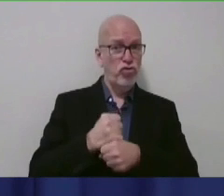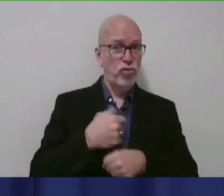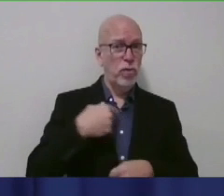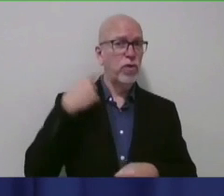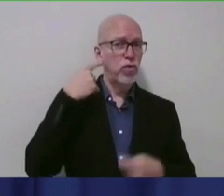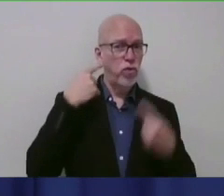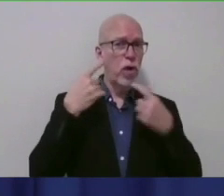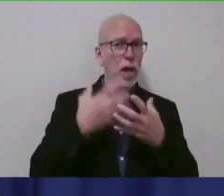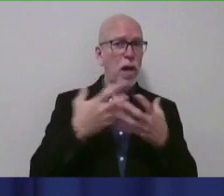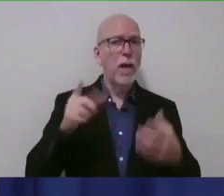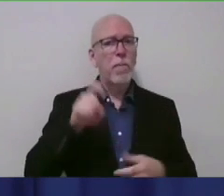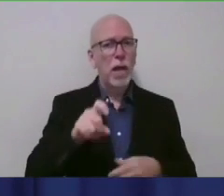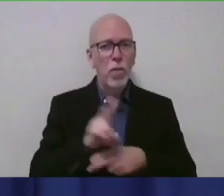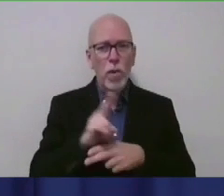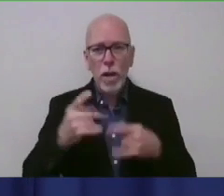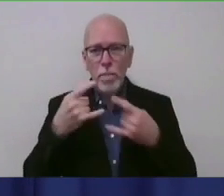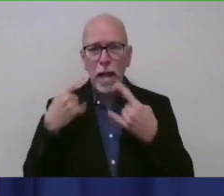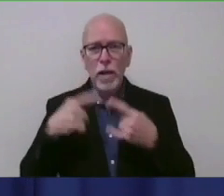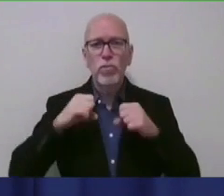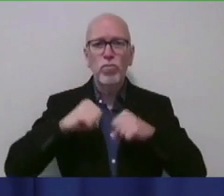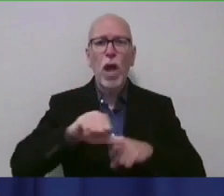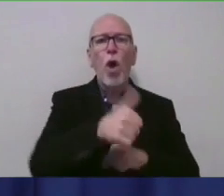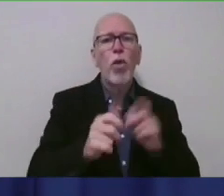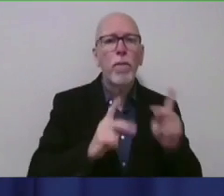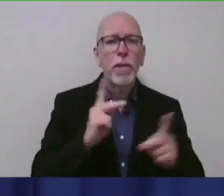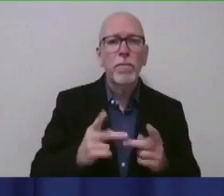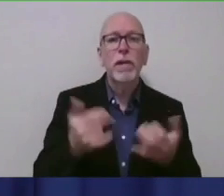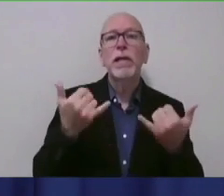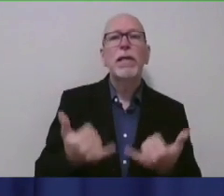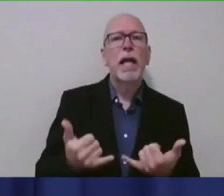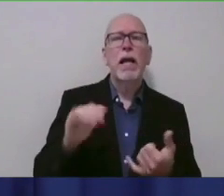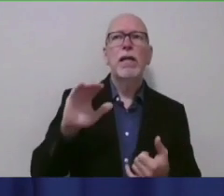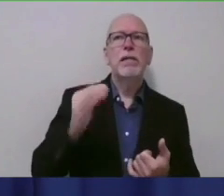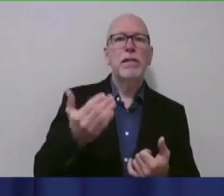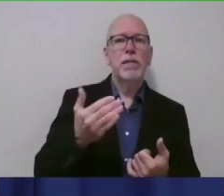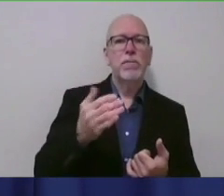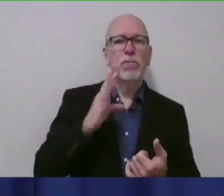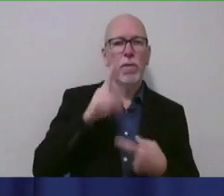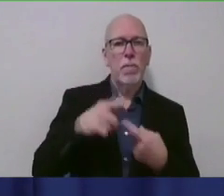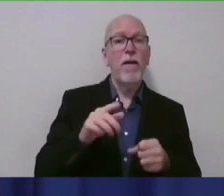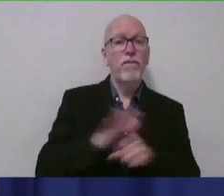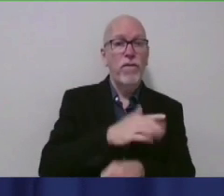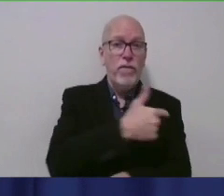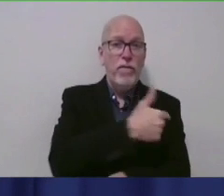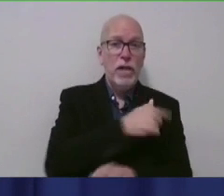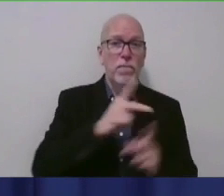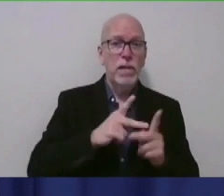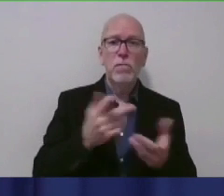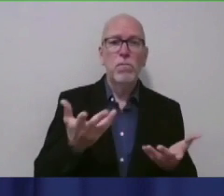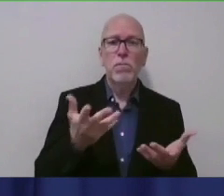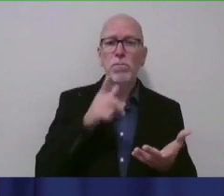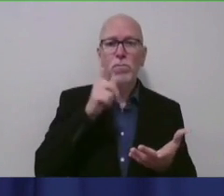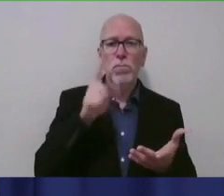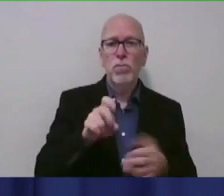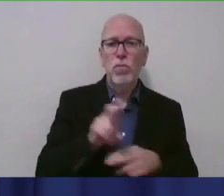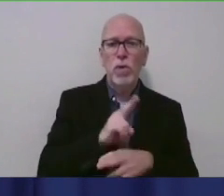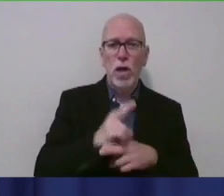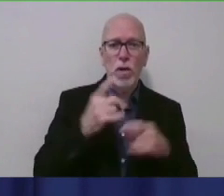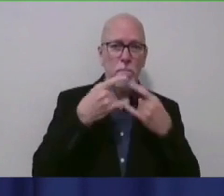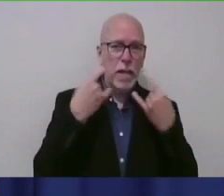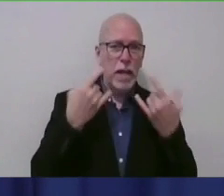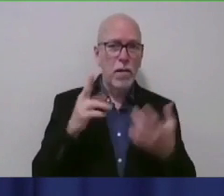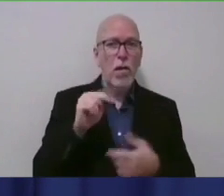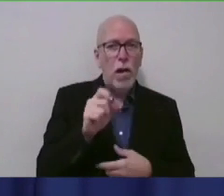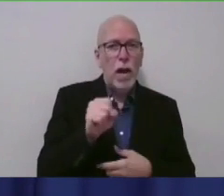you need to wear a mask to protect other people. And now it seems, if we're talking about fully vaccinated people not wearing them, not needing to wear them, unless they're